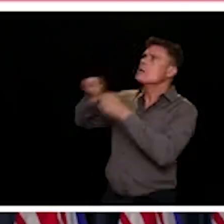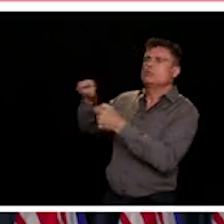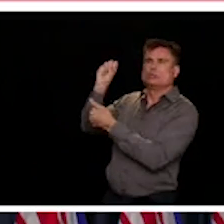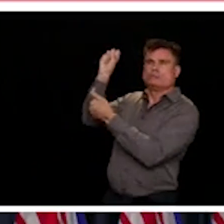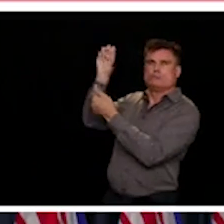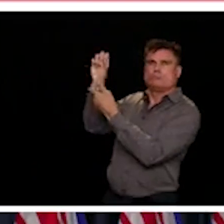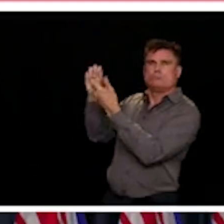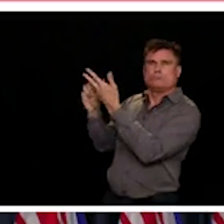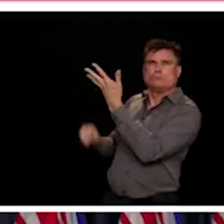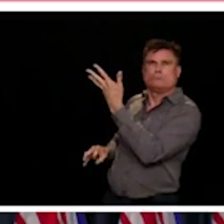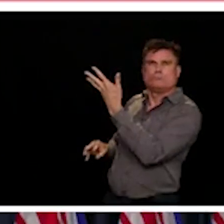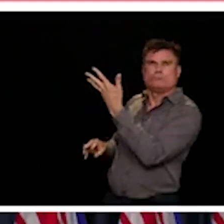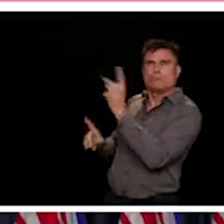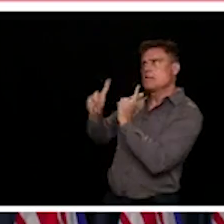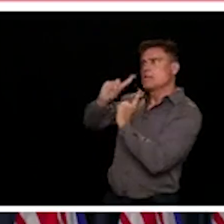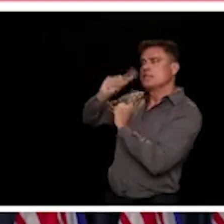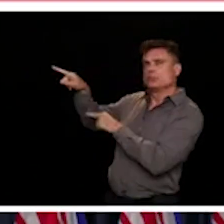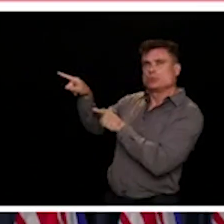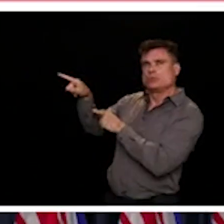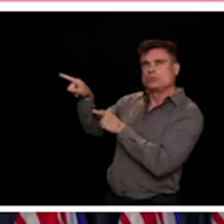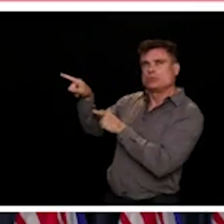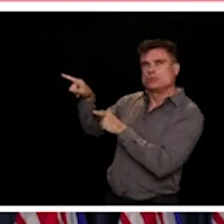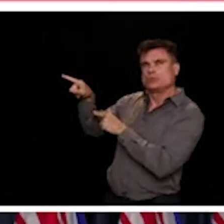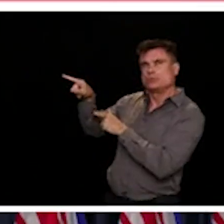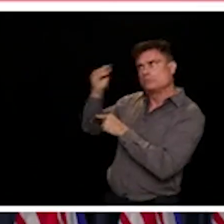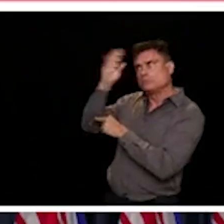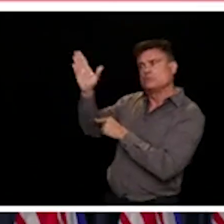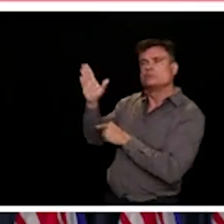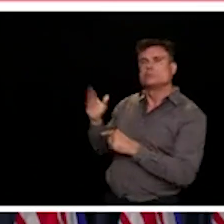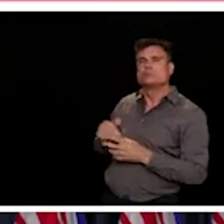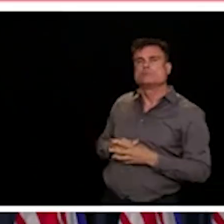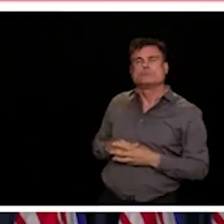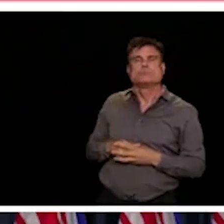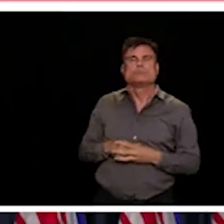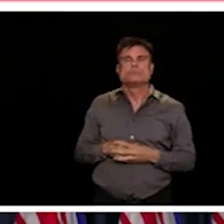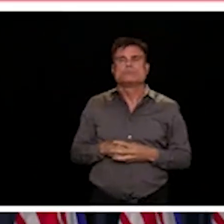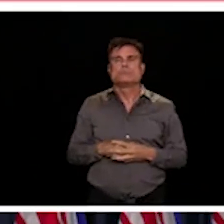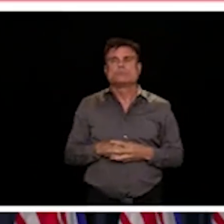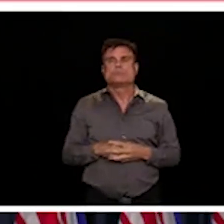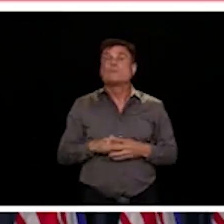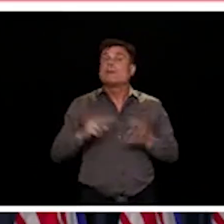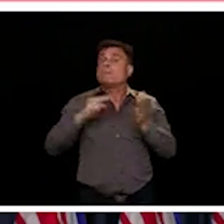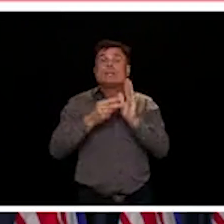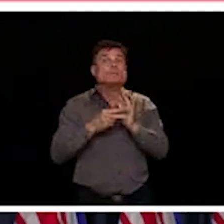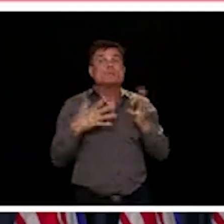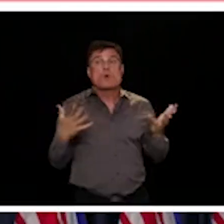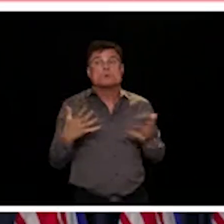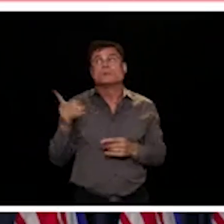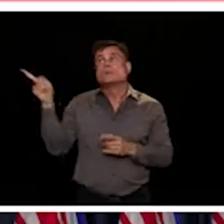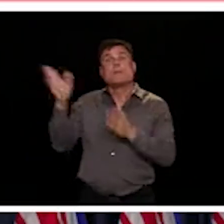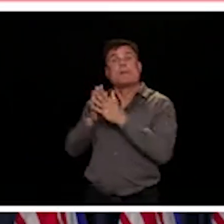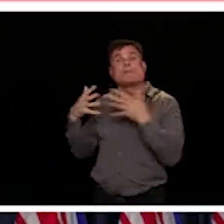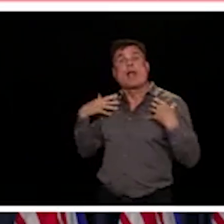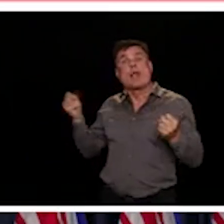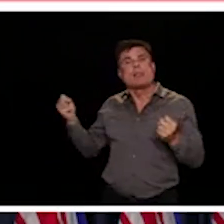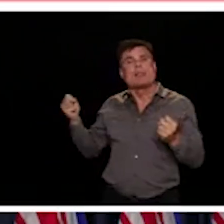in with symptoms and we find them in public health, we're able to connect with people quickly and prevent transmission.